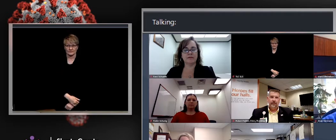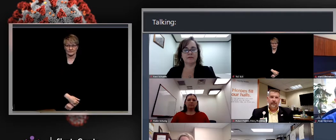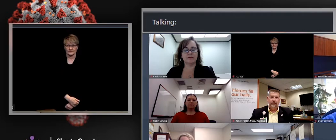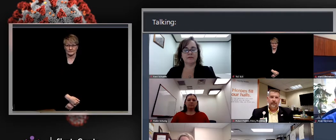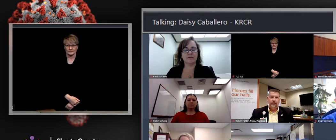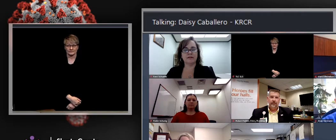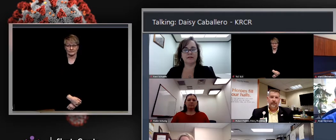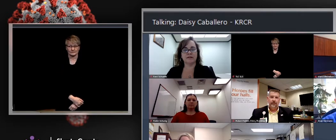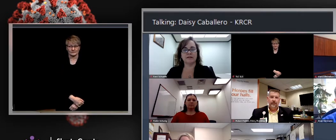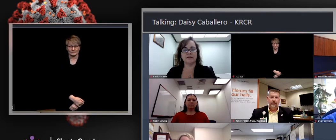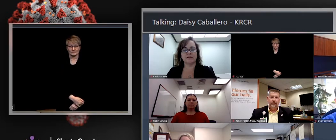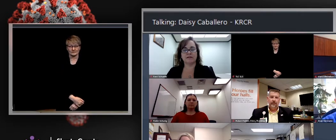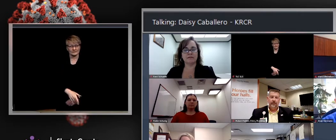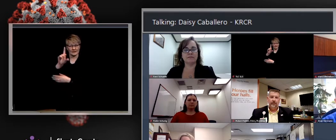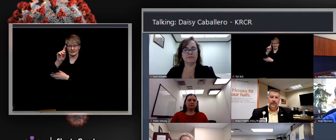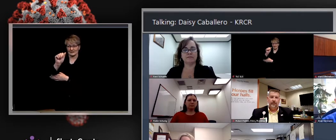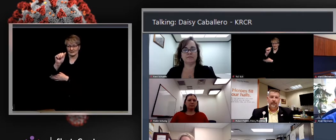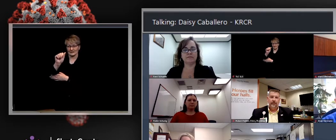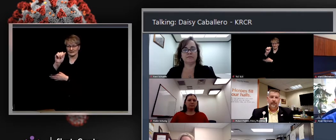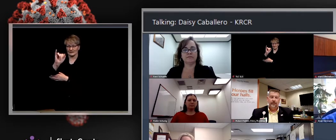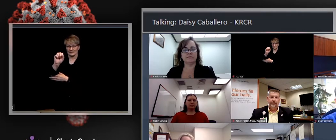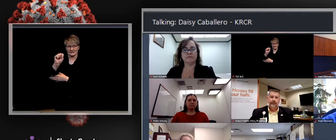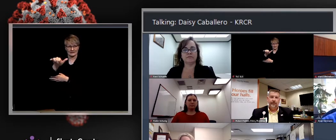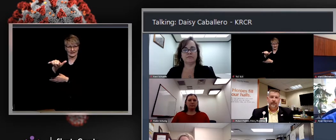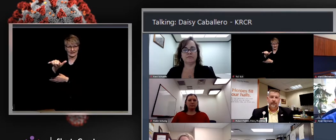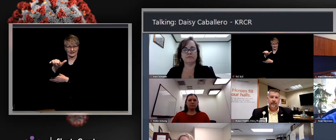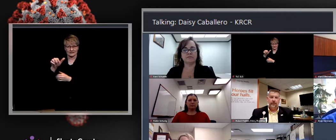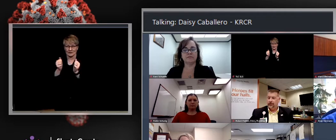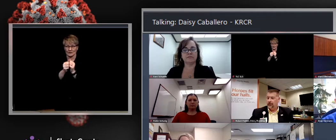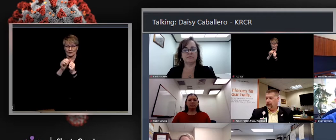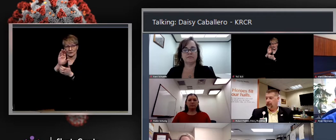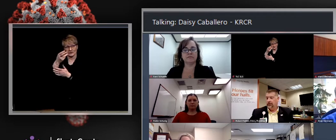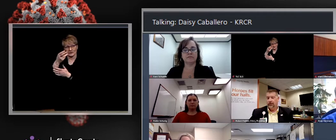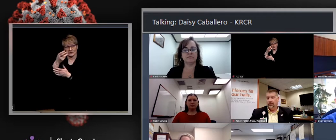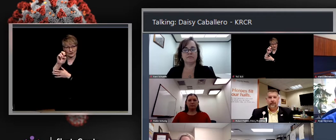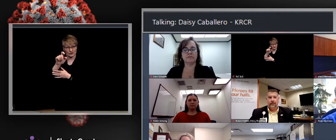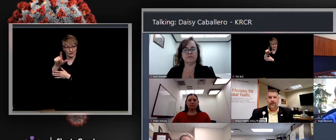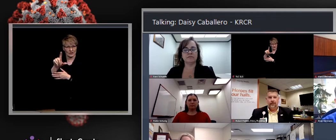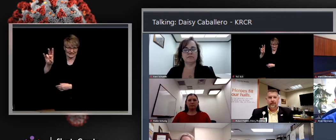Hi, this is Daisy with Channel 7. I'm not sure if you guys can hear me all right.